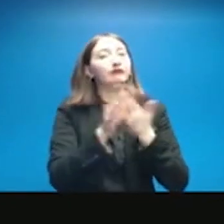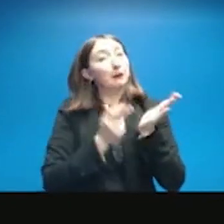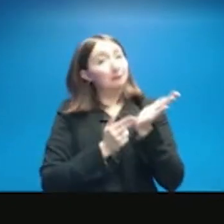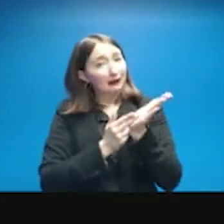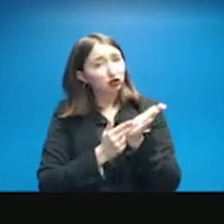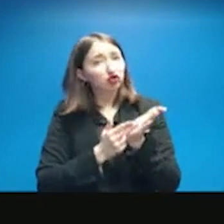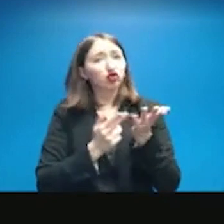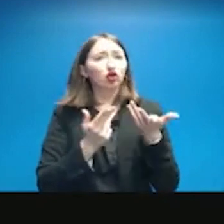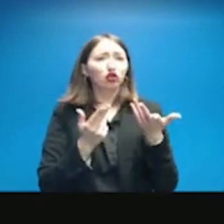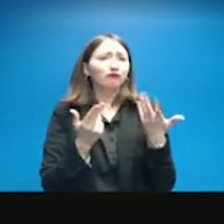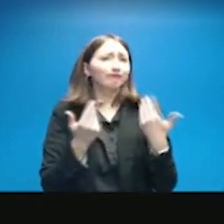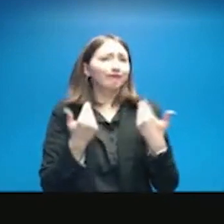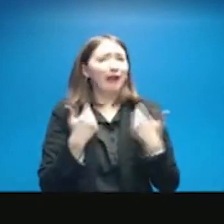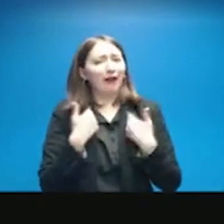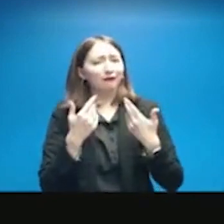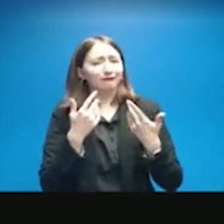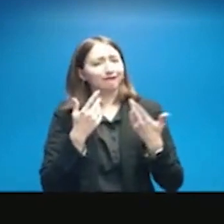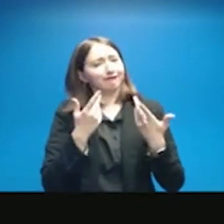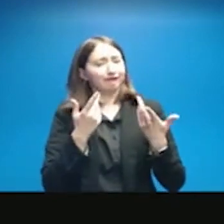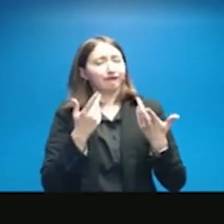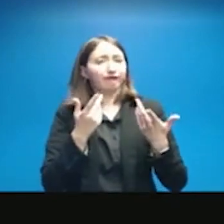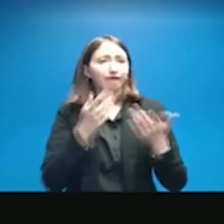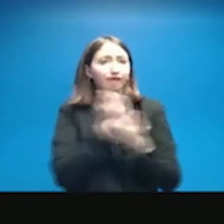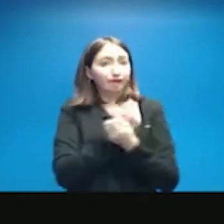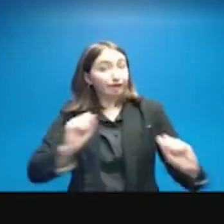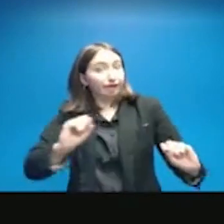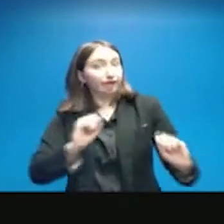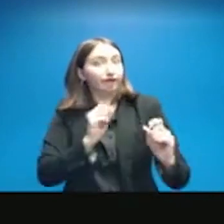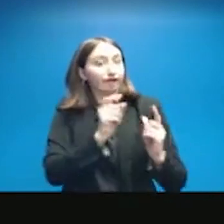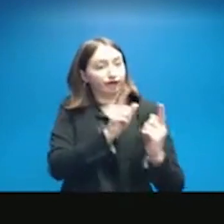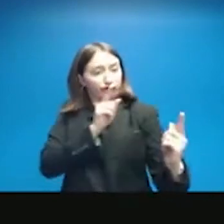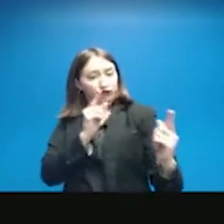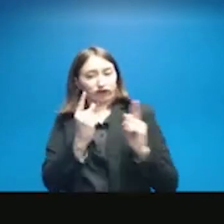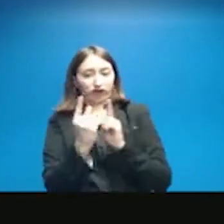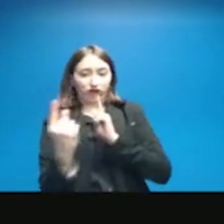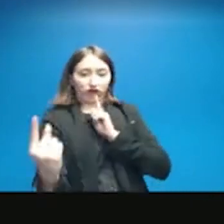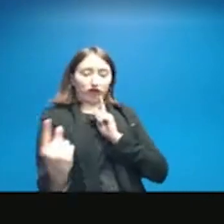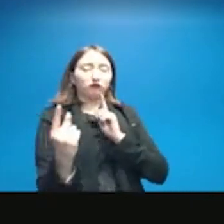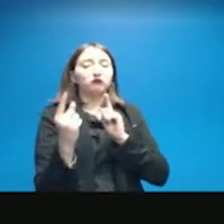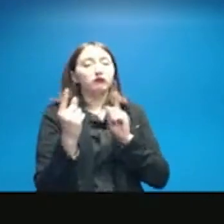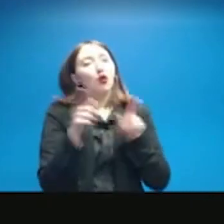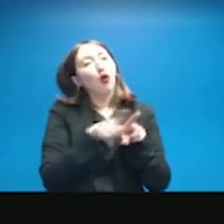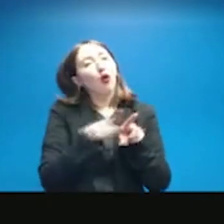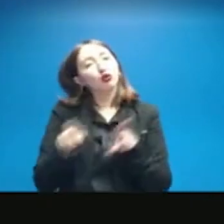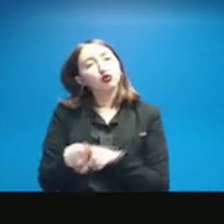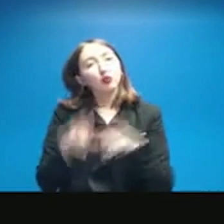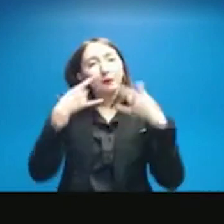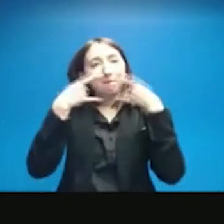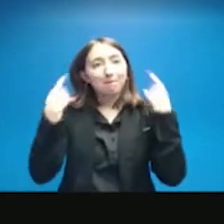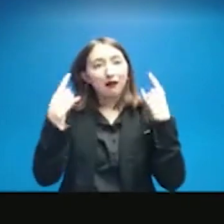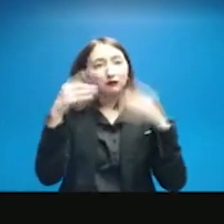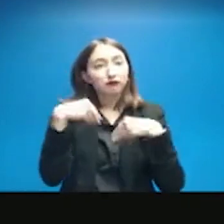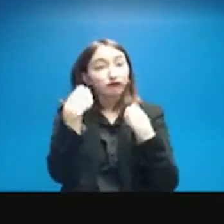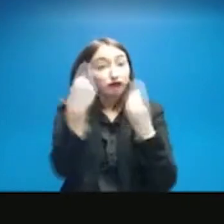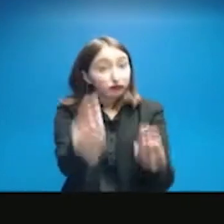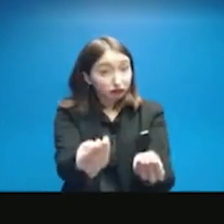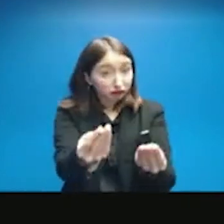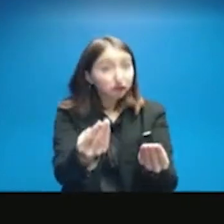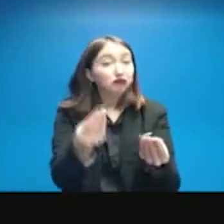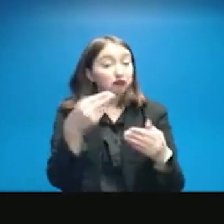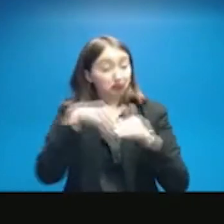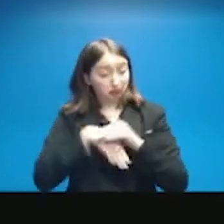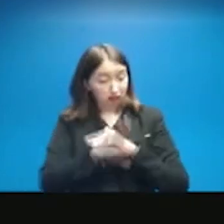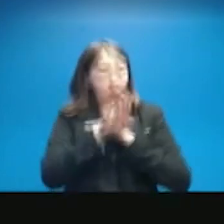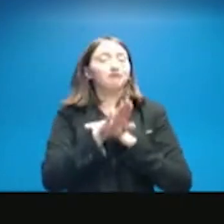ensure that we have that social distance, as well as we are providing masks to those individuals that are coming to